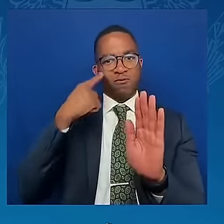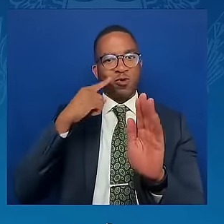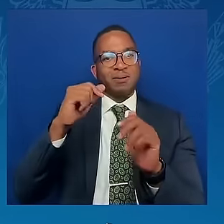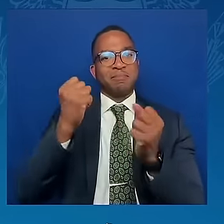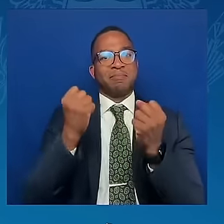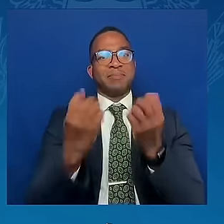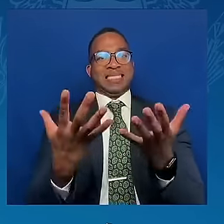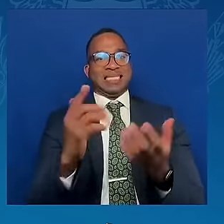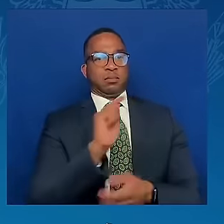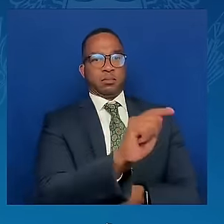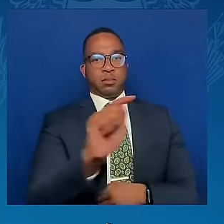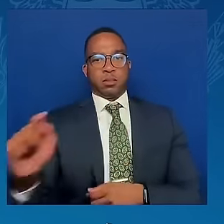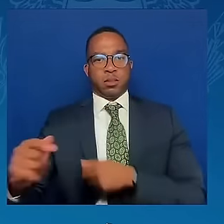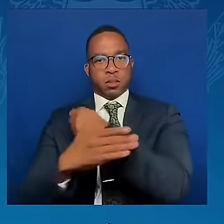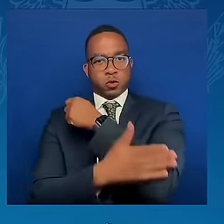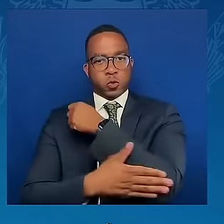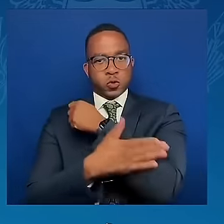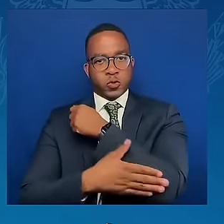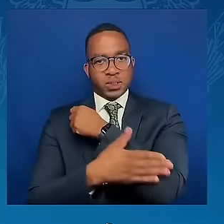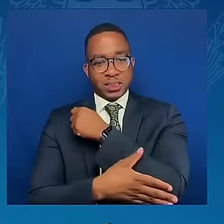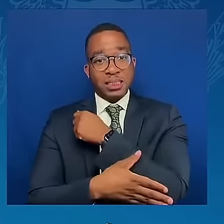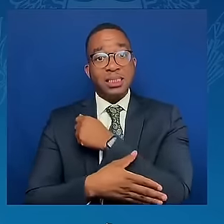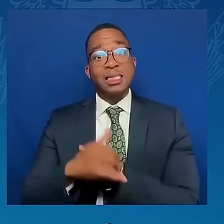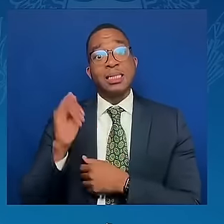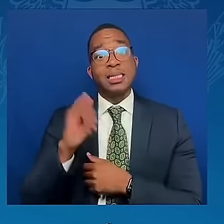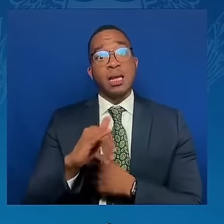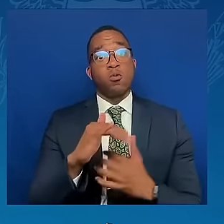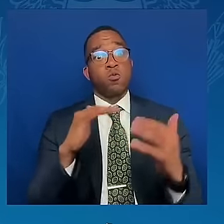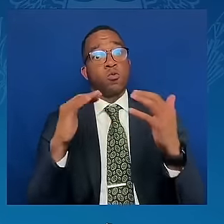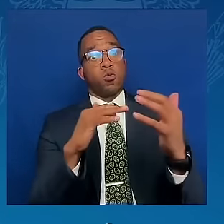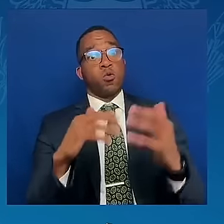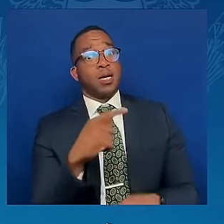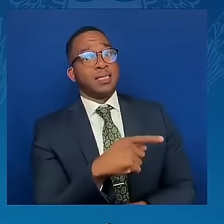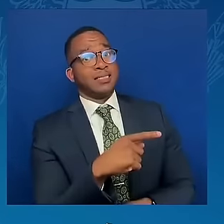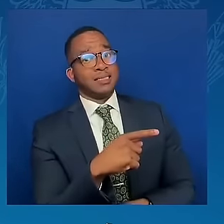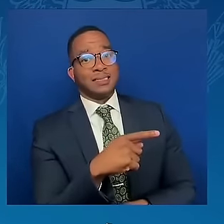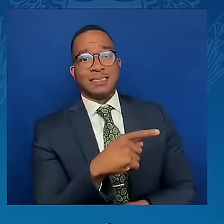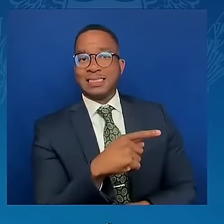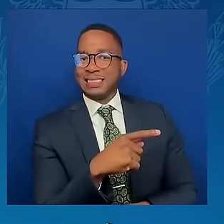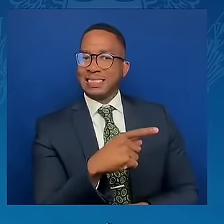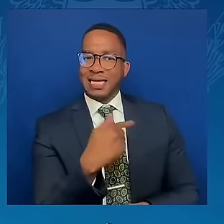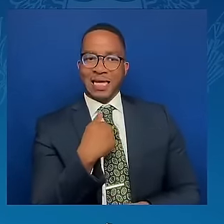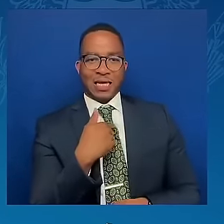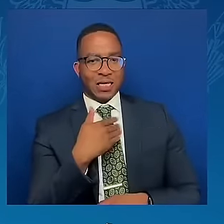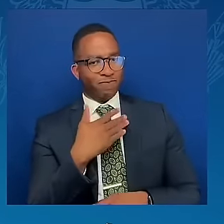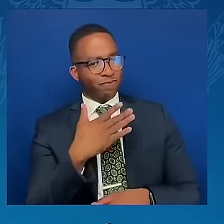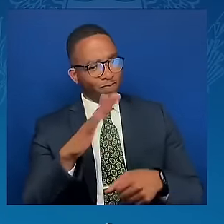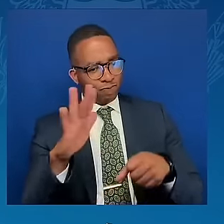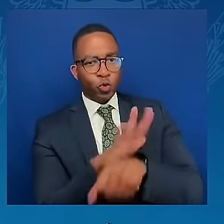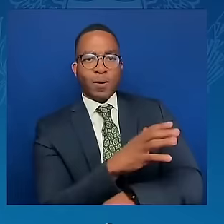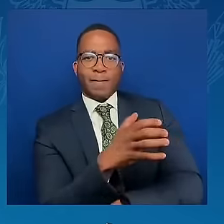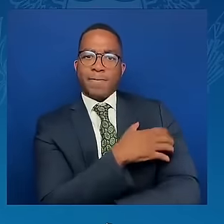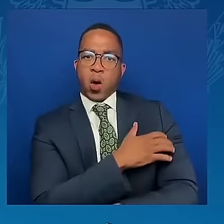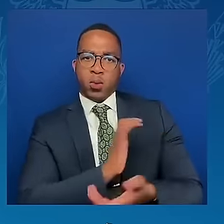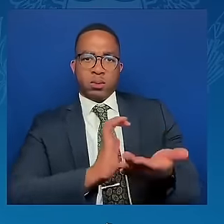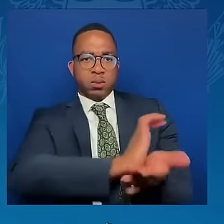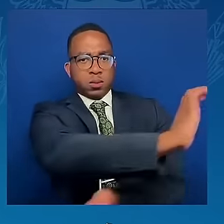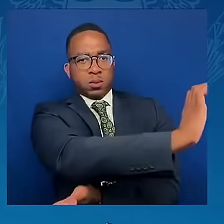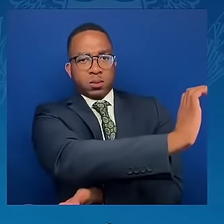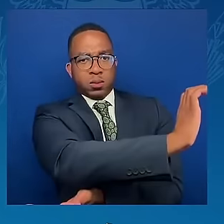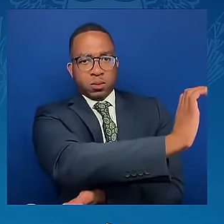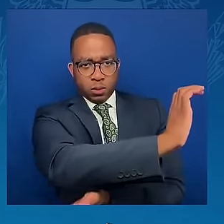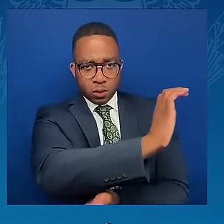once again have their full power. We, the peoples of the United Nations, determined to save